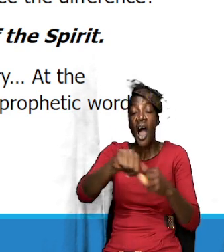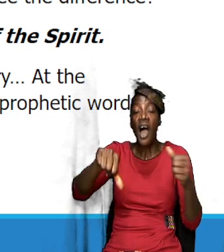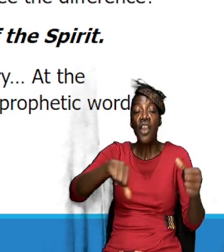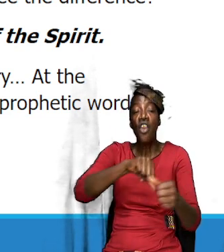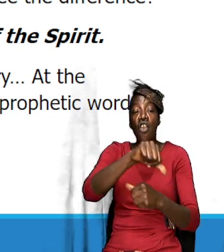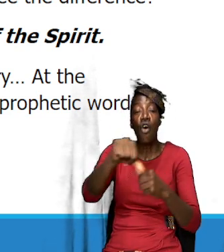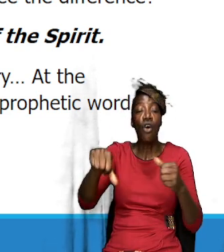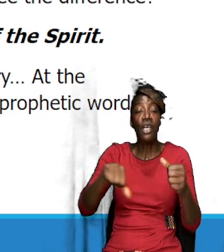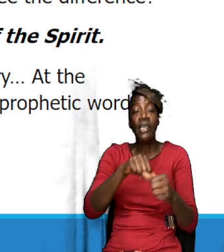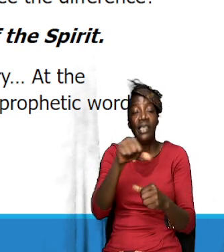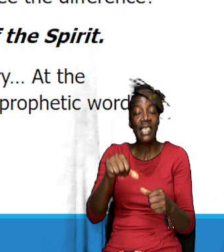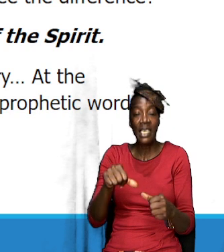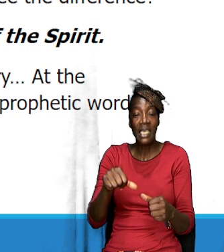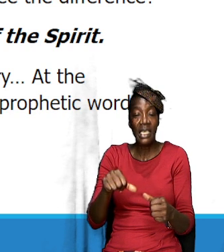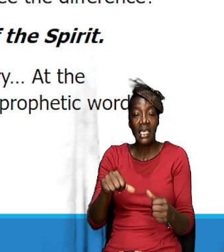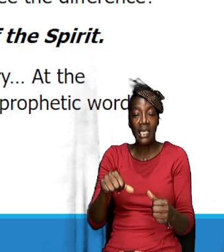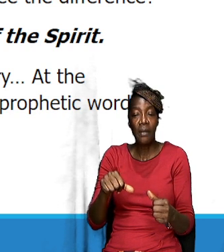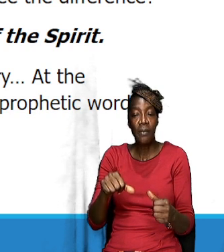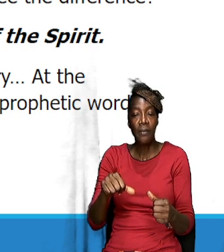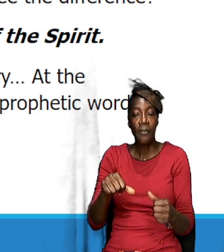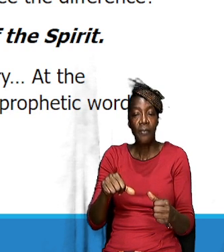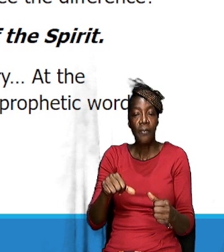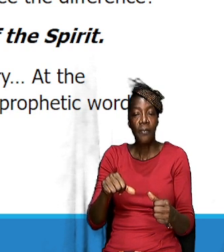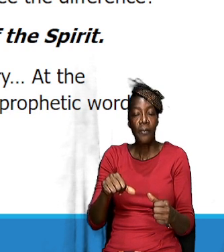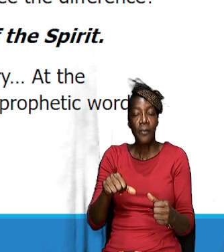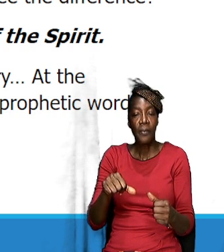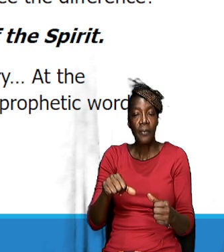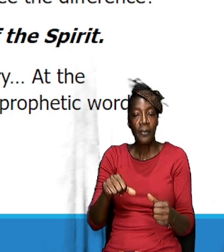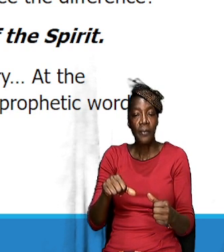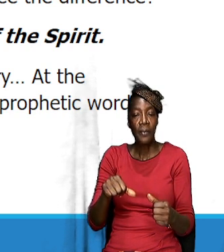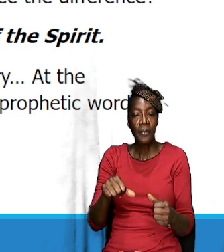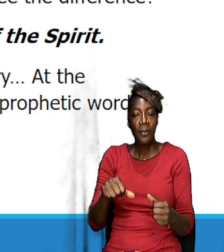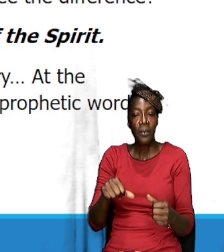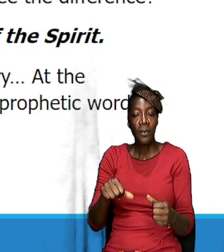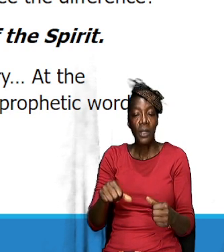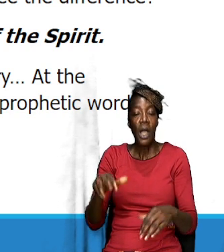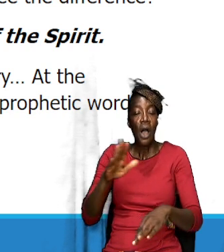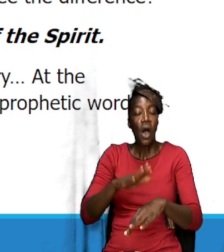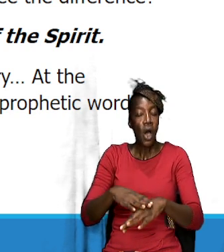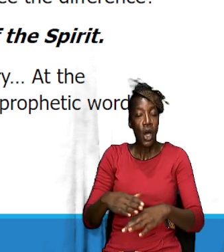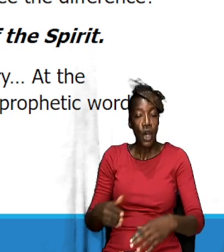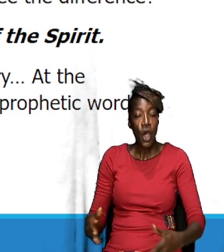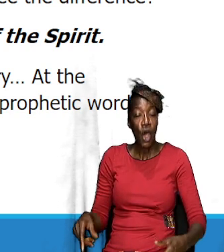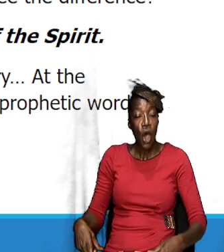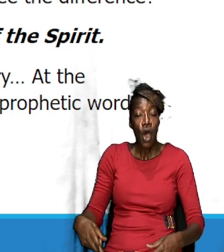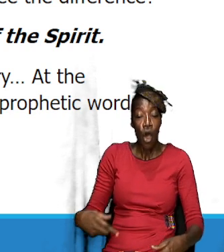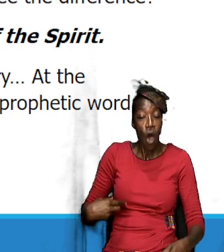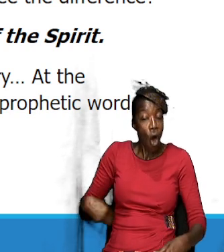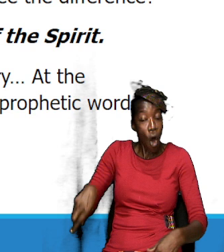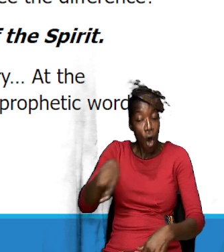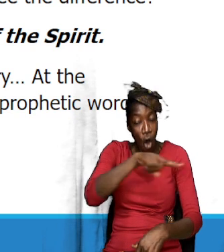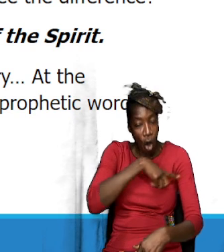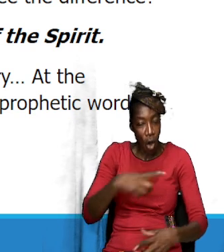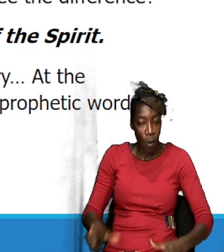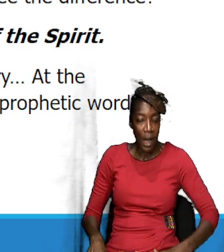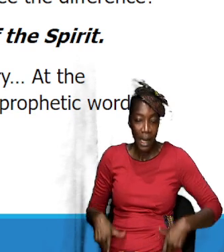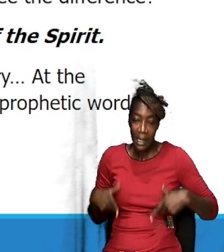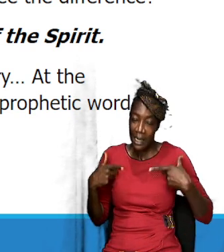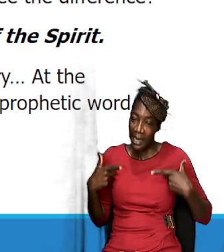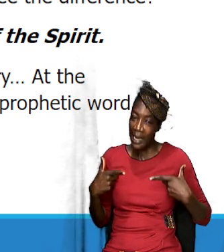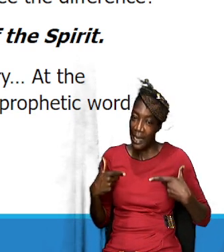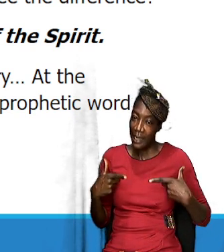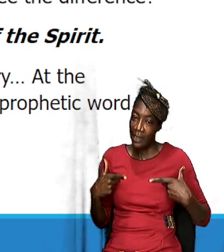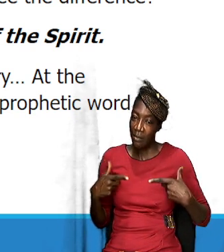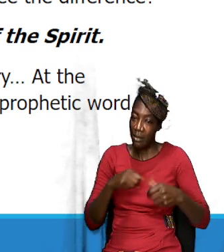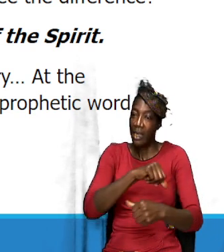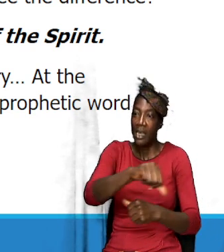he is upon our lives. It is the anointing